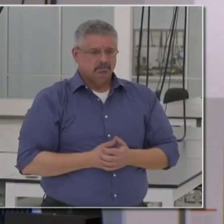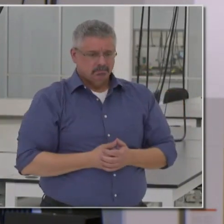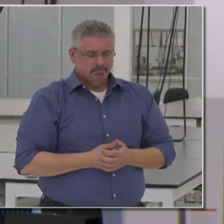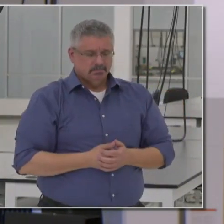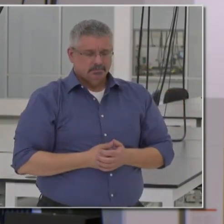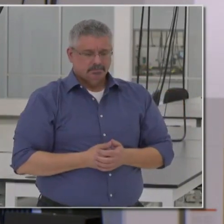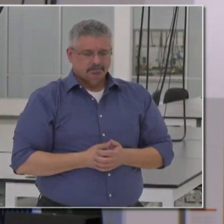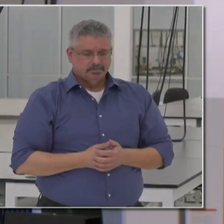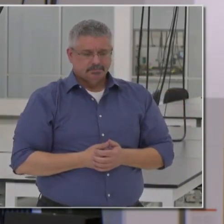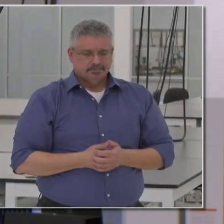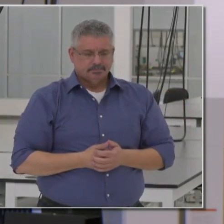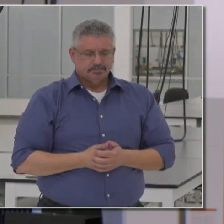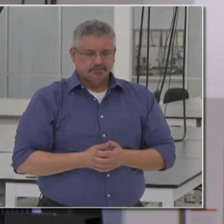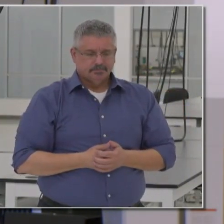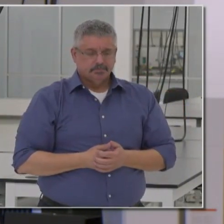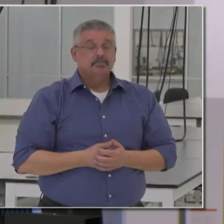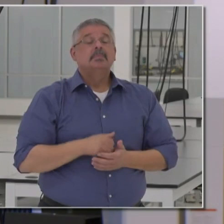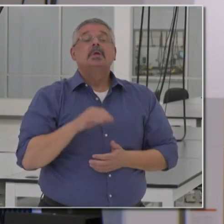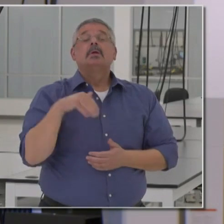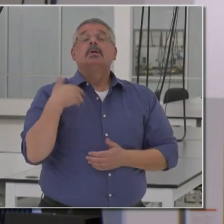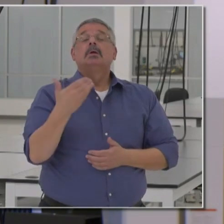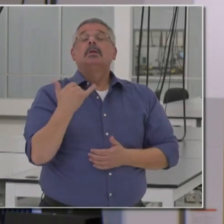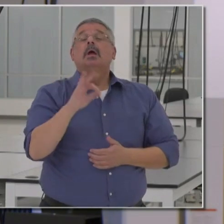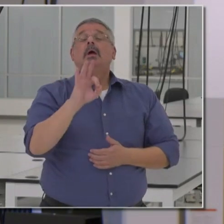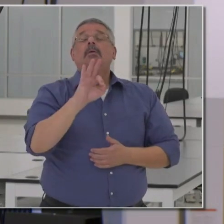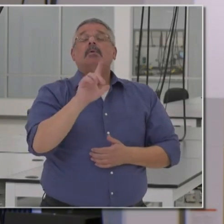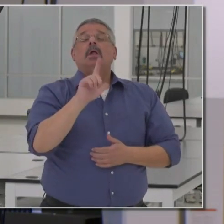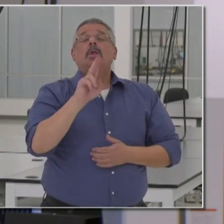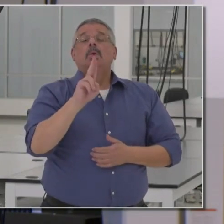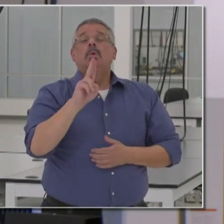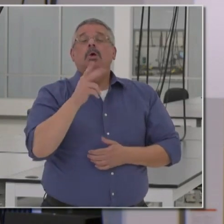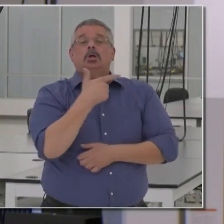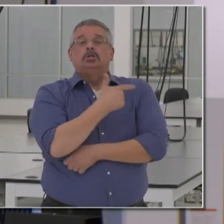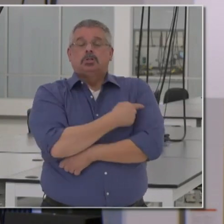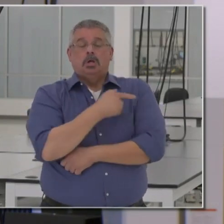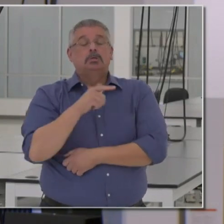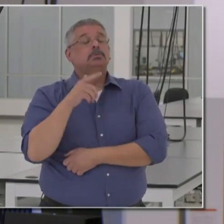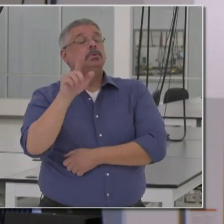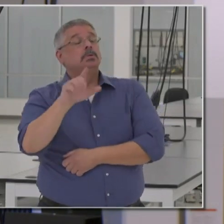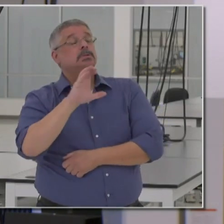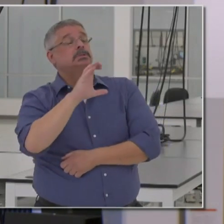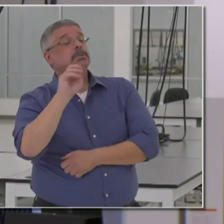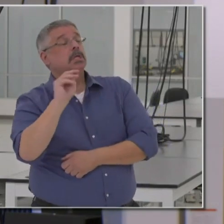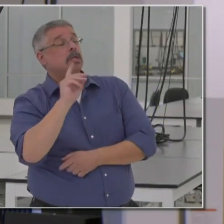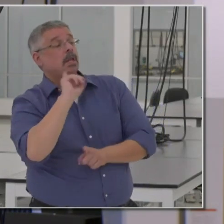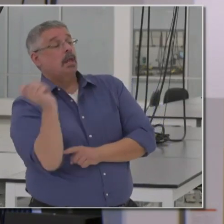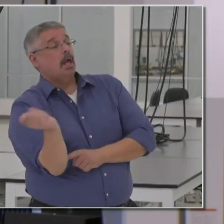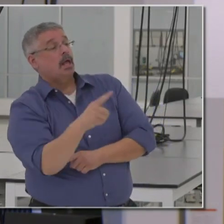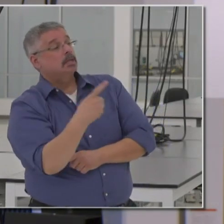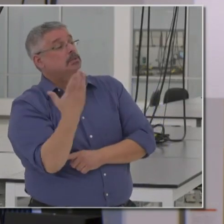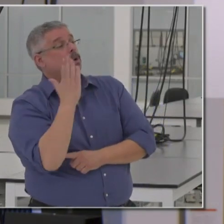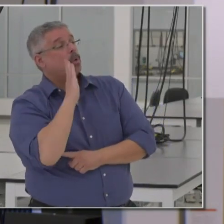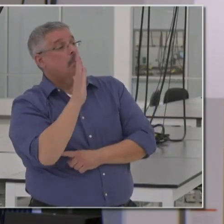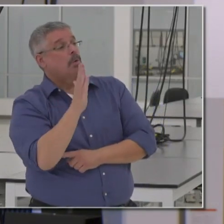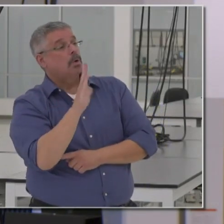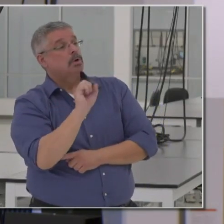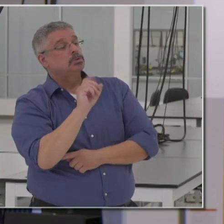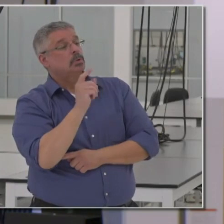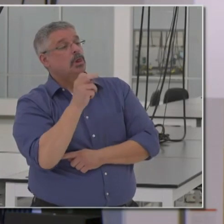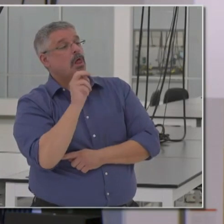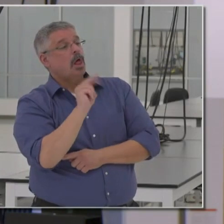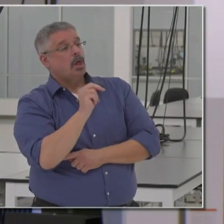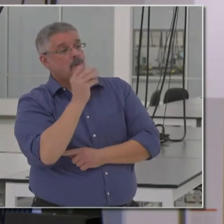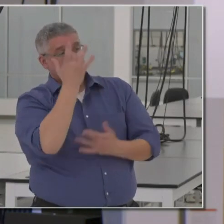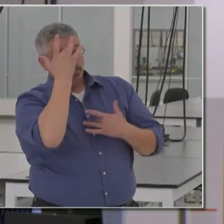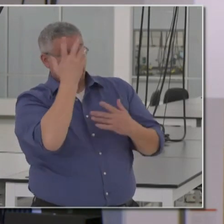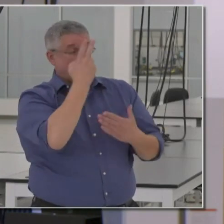Okay, the next question is on flu shots. CNN is wondering if the governor has any comments on the first reported case of a Solano County resident being